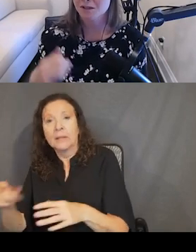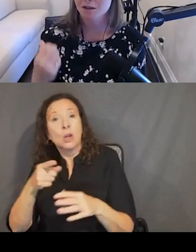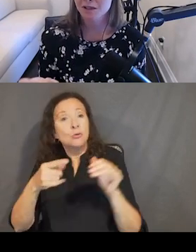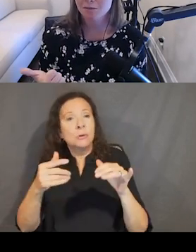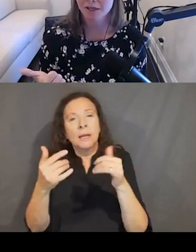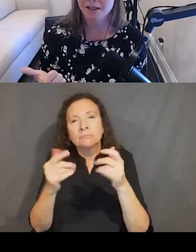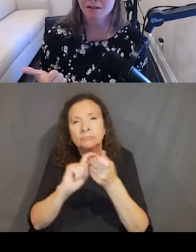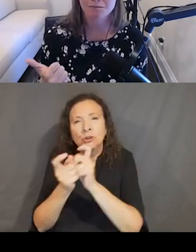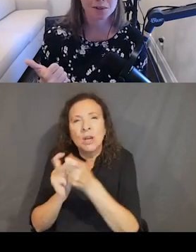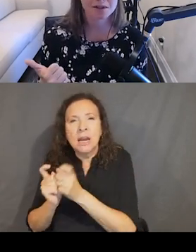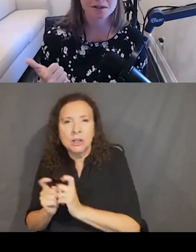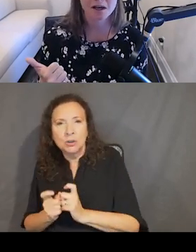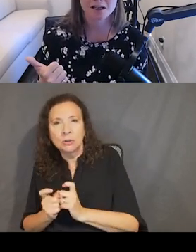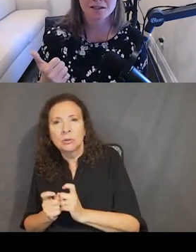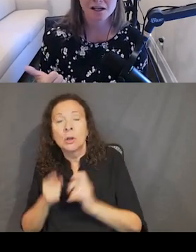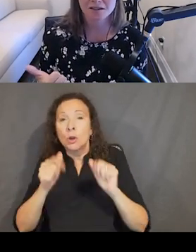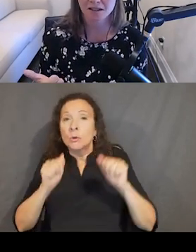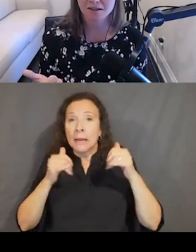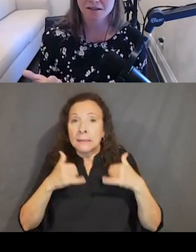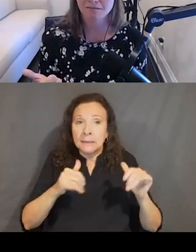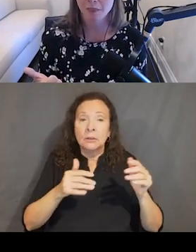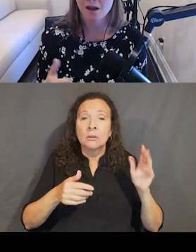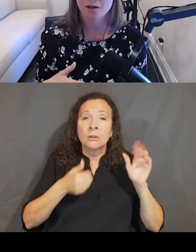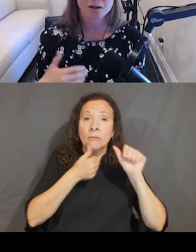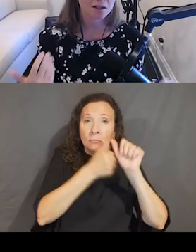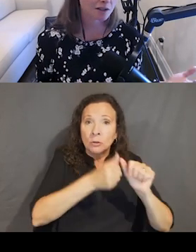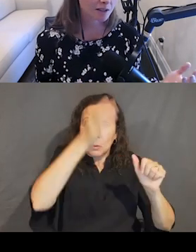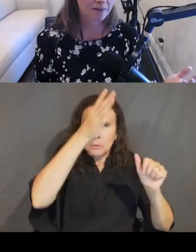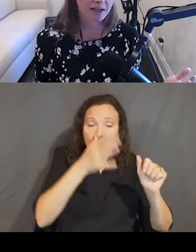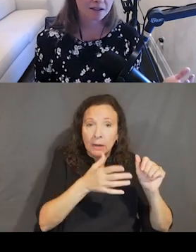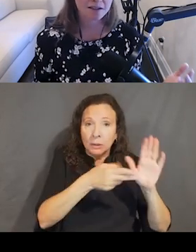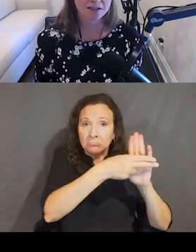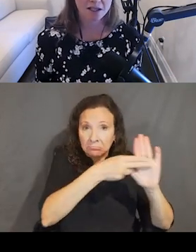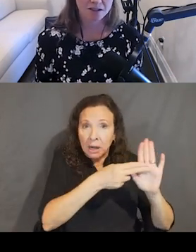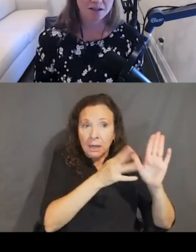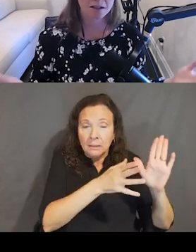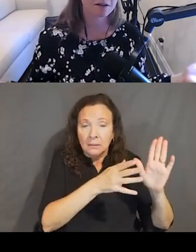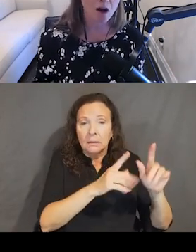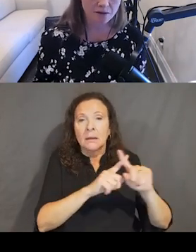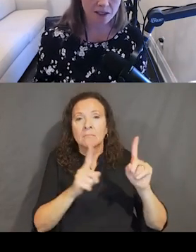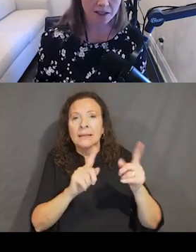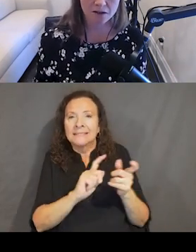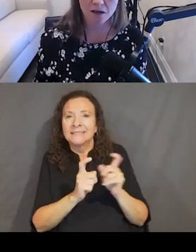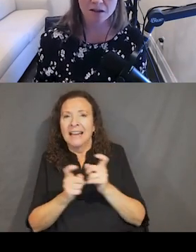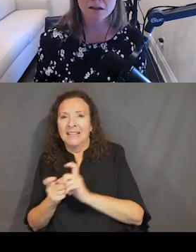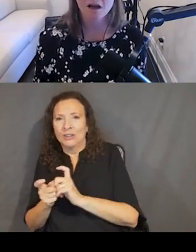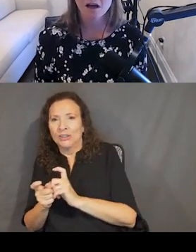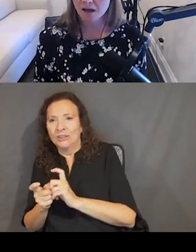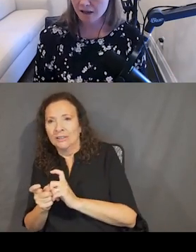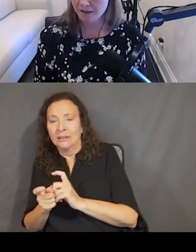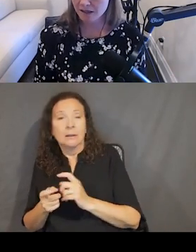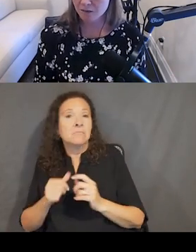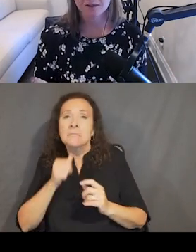You can still be on brand per child design system. You can clearly convey state changes, even not relying on color.